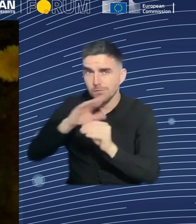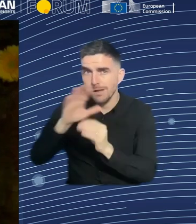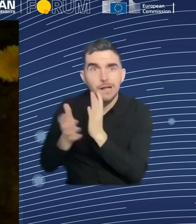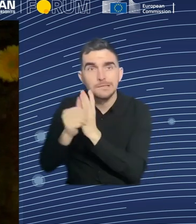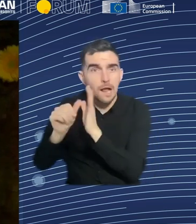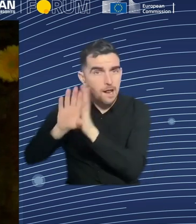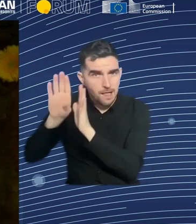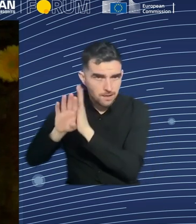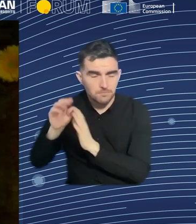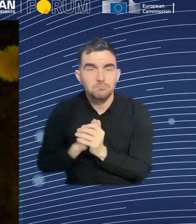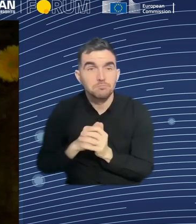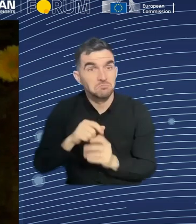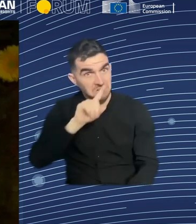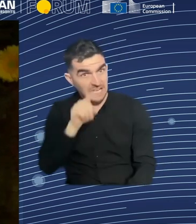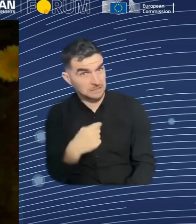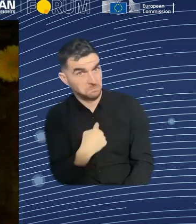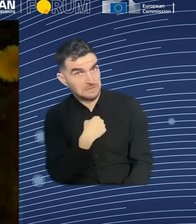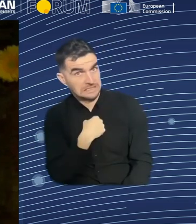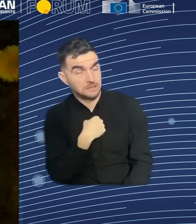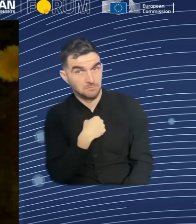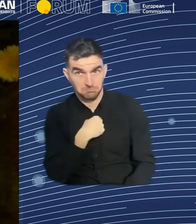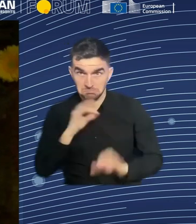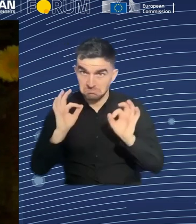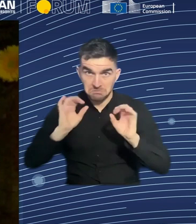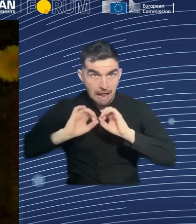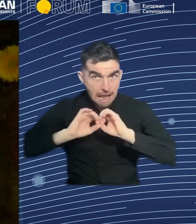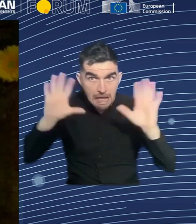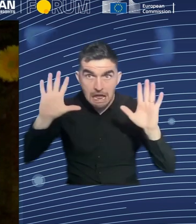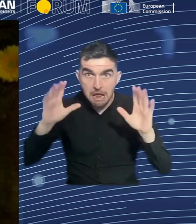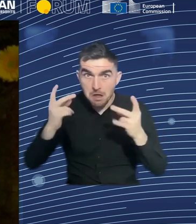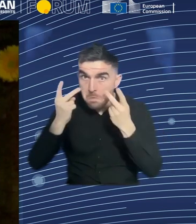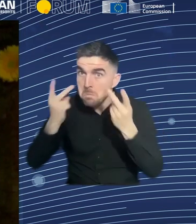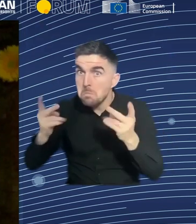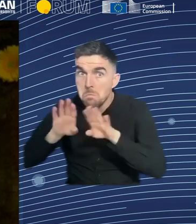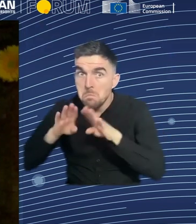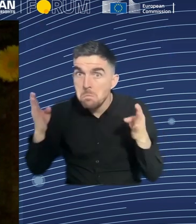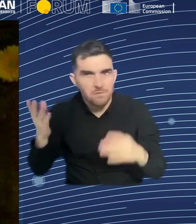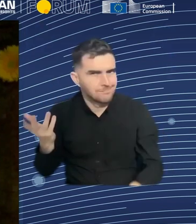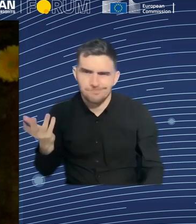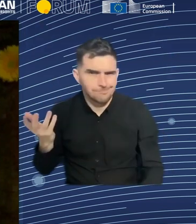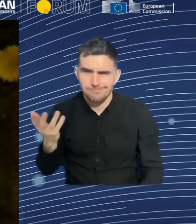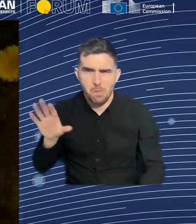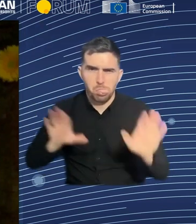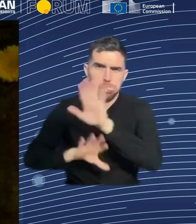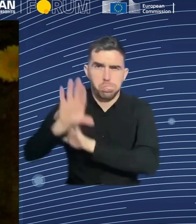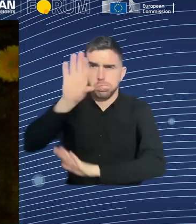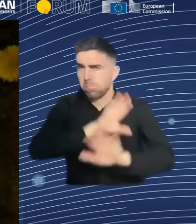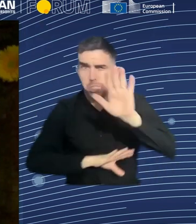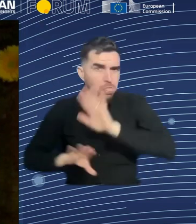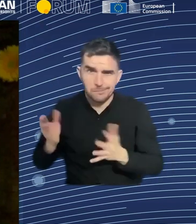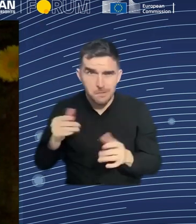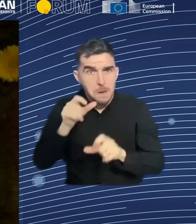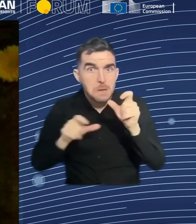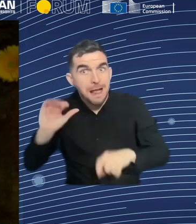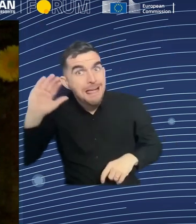Therefore, we will establish a new platform, a digital